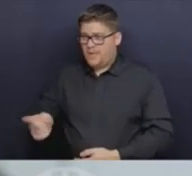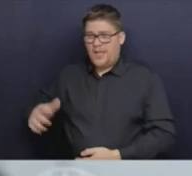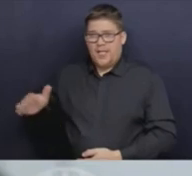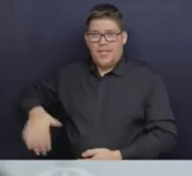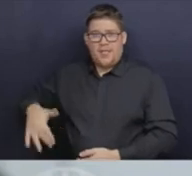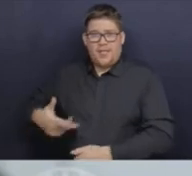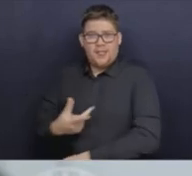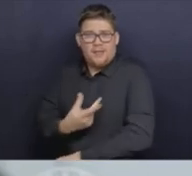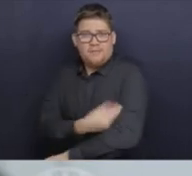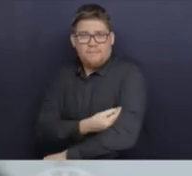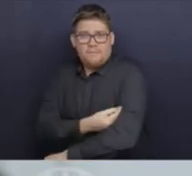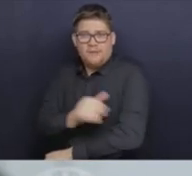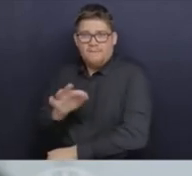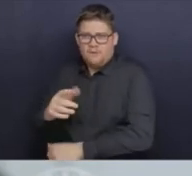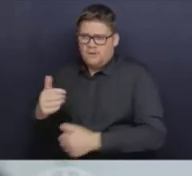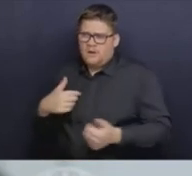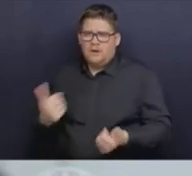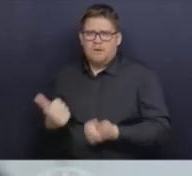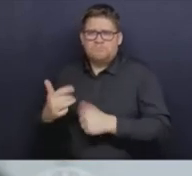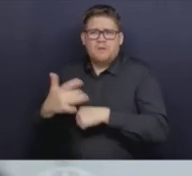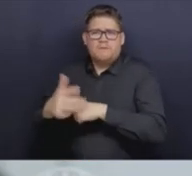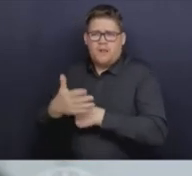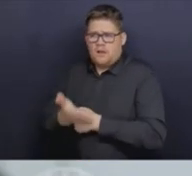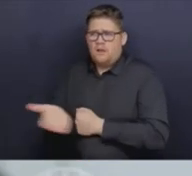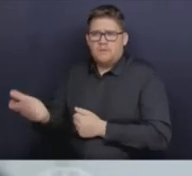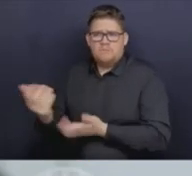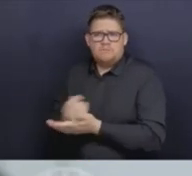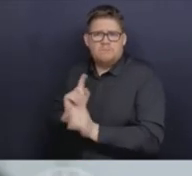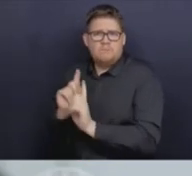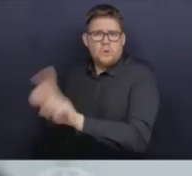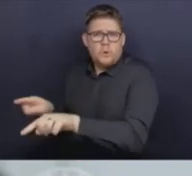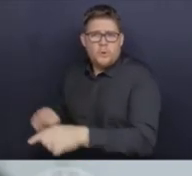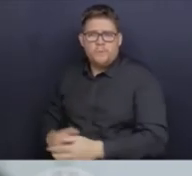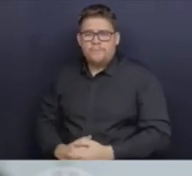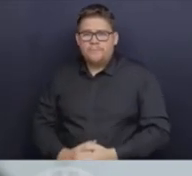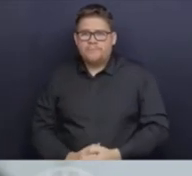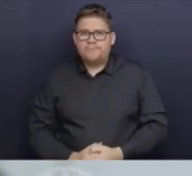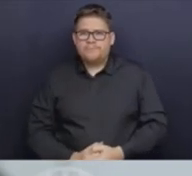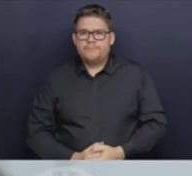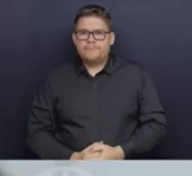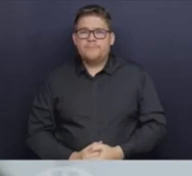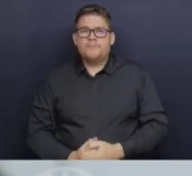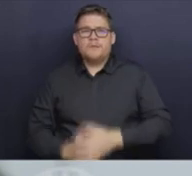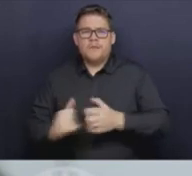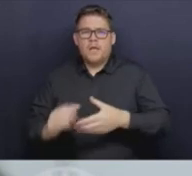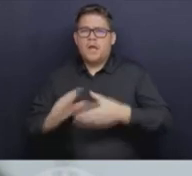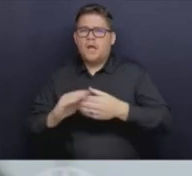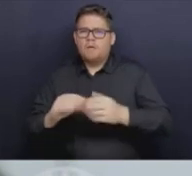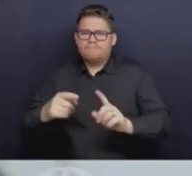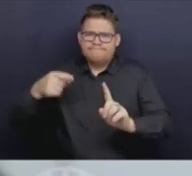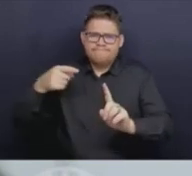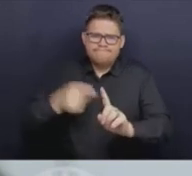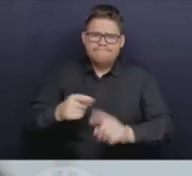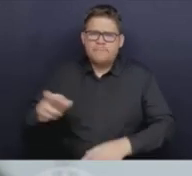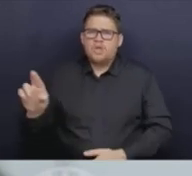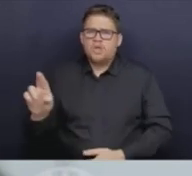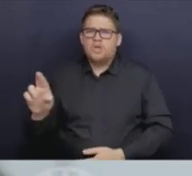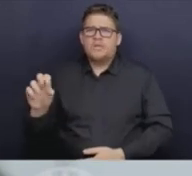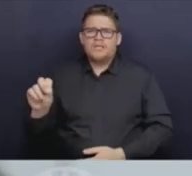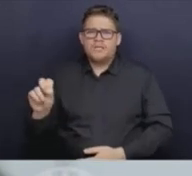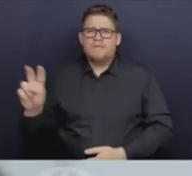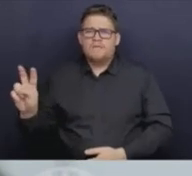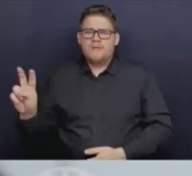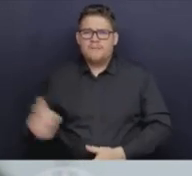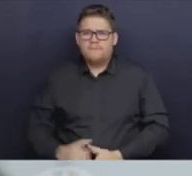that. In terms of RSV, respiratory system virus, while we are seeing a decrease in influenza, RSV remains